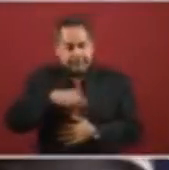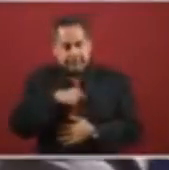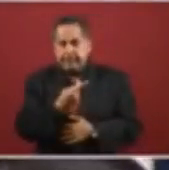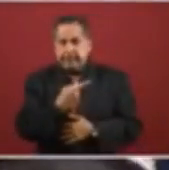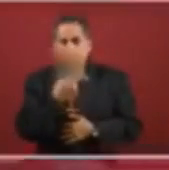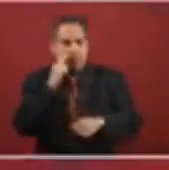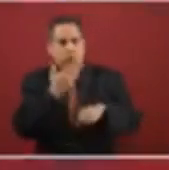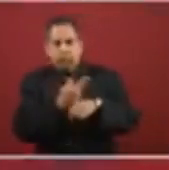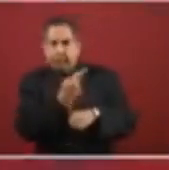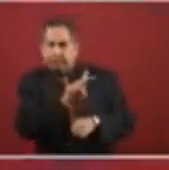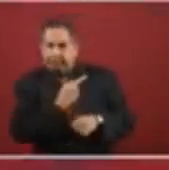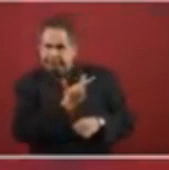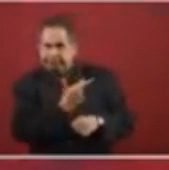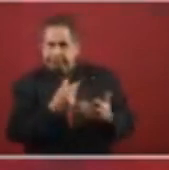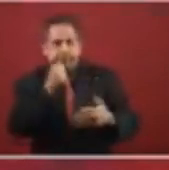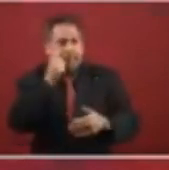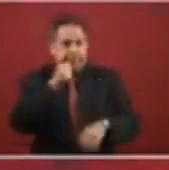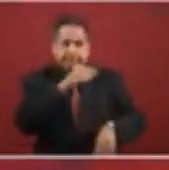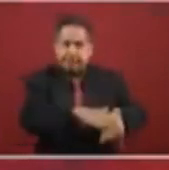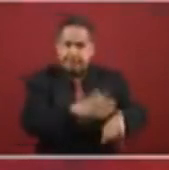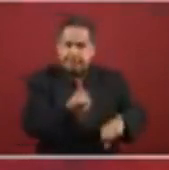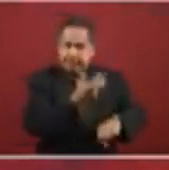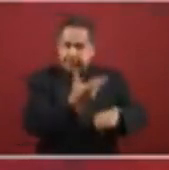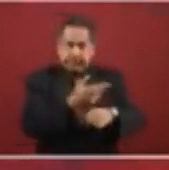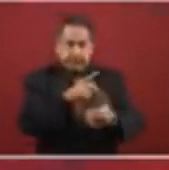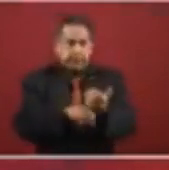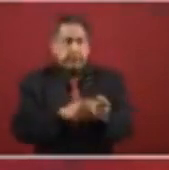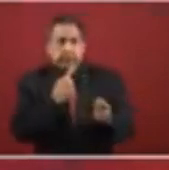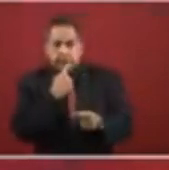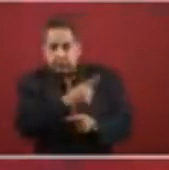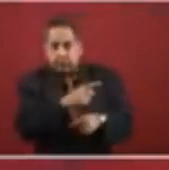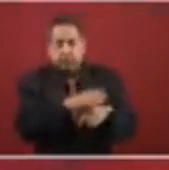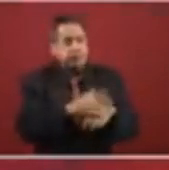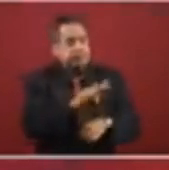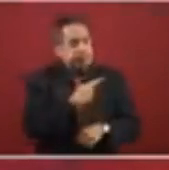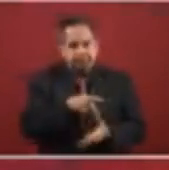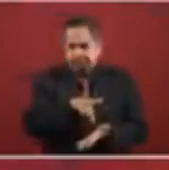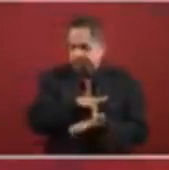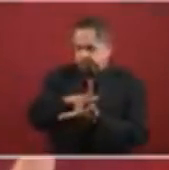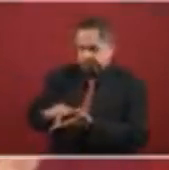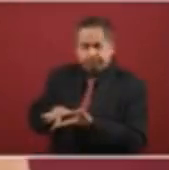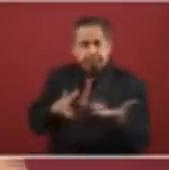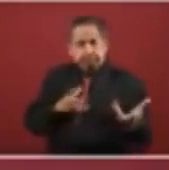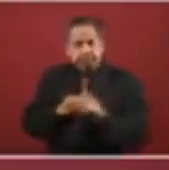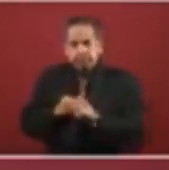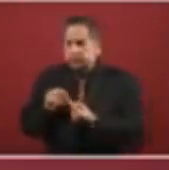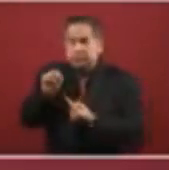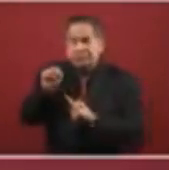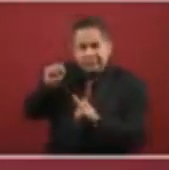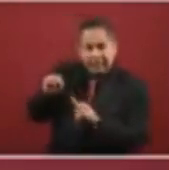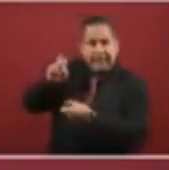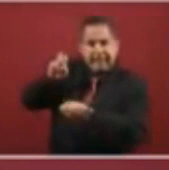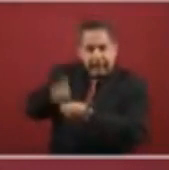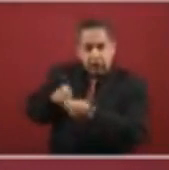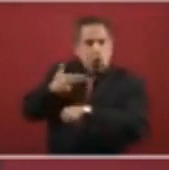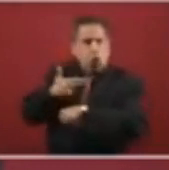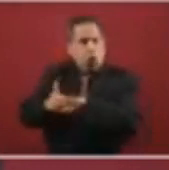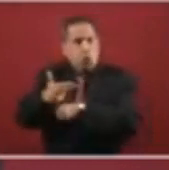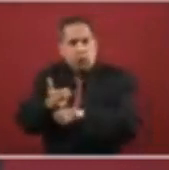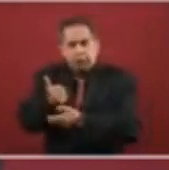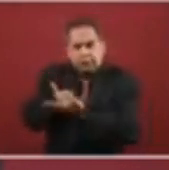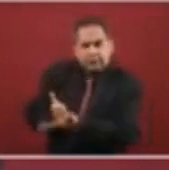We have to become co-responsible to support and look for